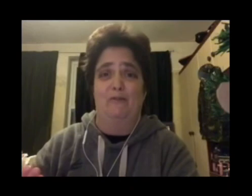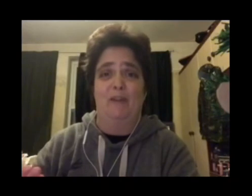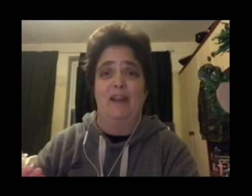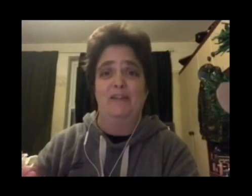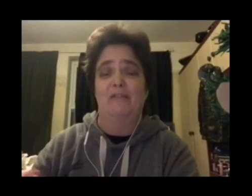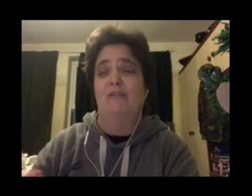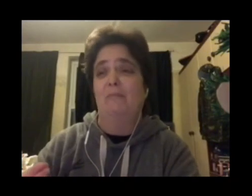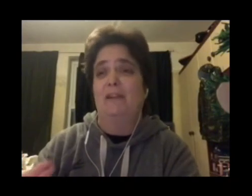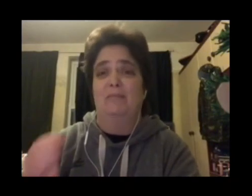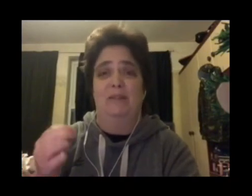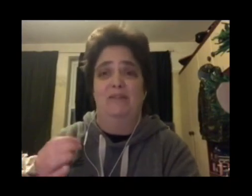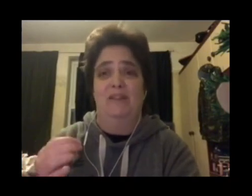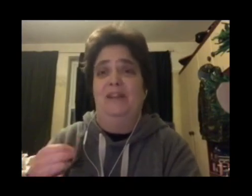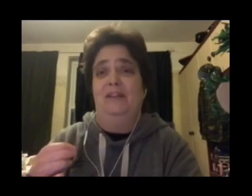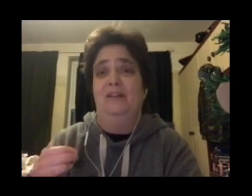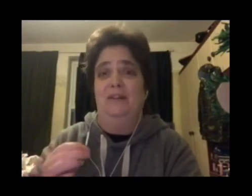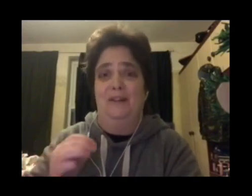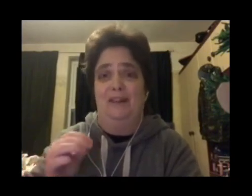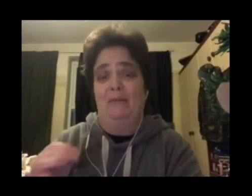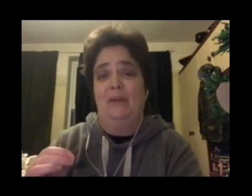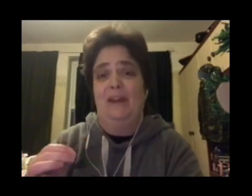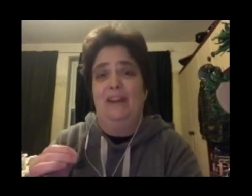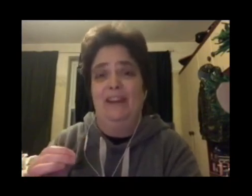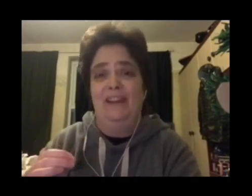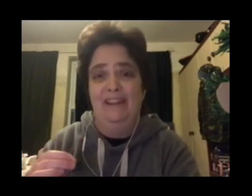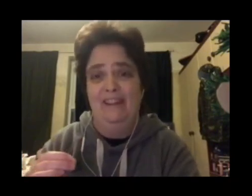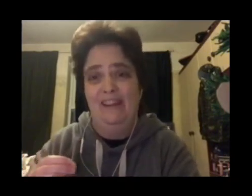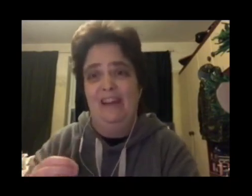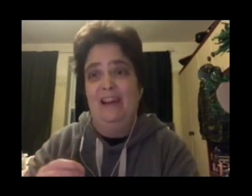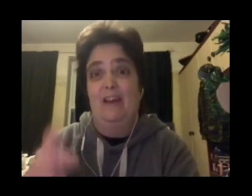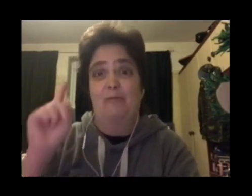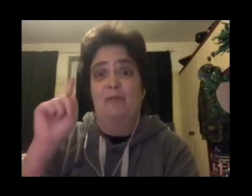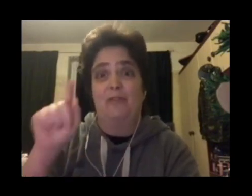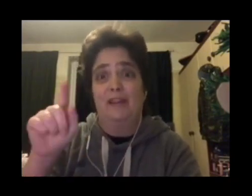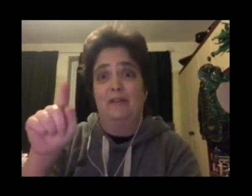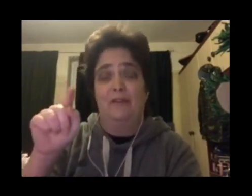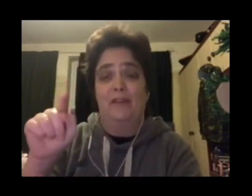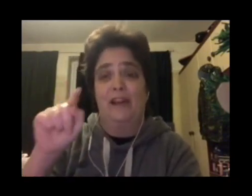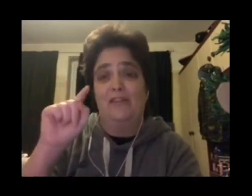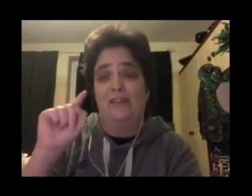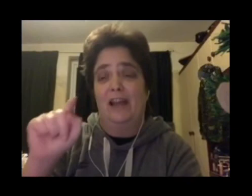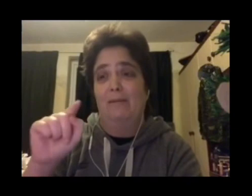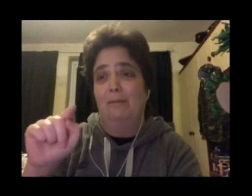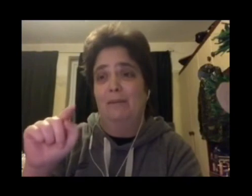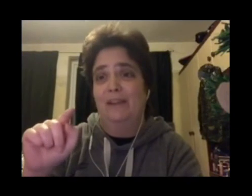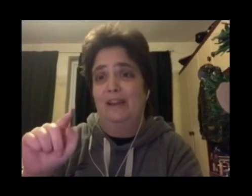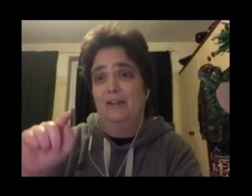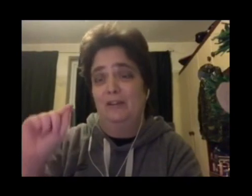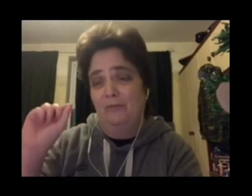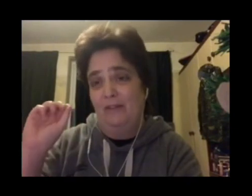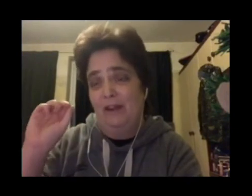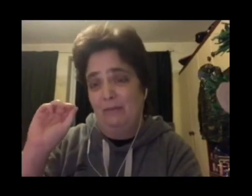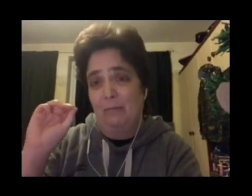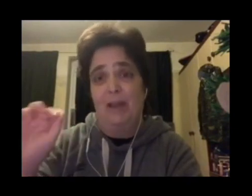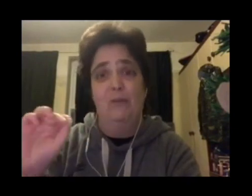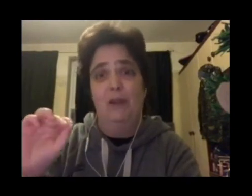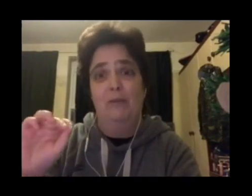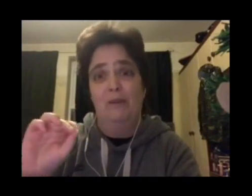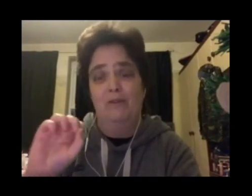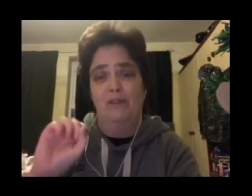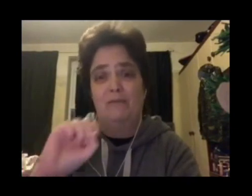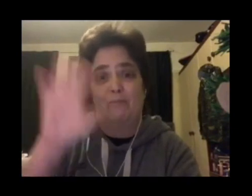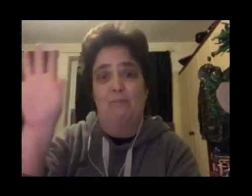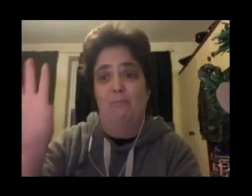to the creator if I'm being a bit of an idiot and I don't get it. And I'm sorry that notification came up at the end and that was a bit